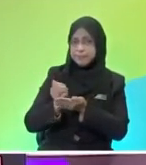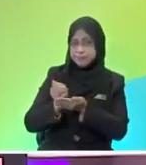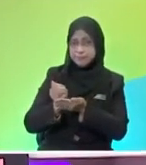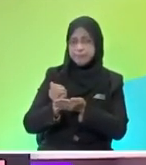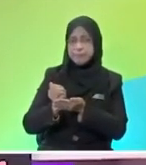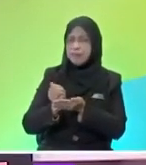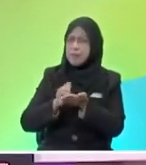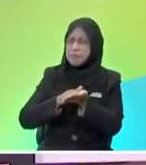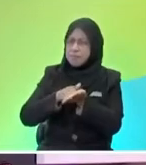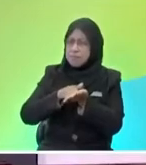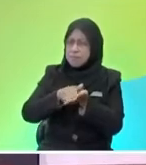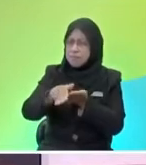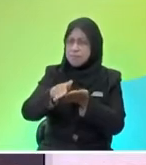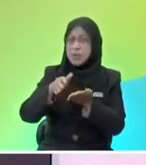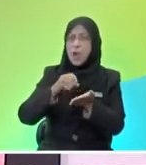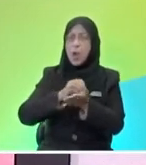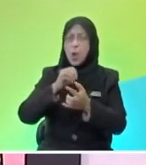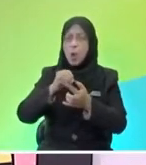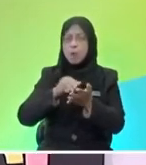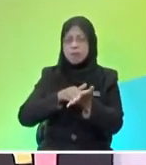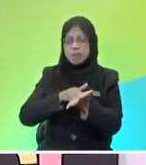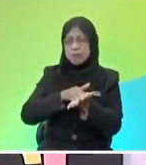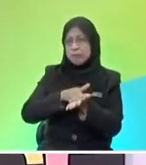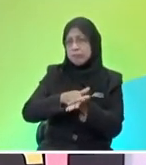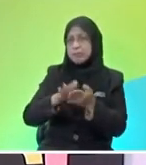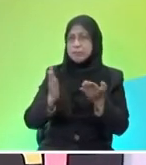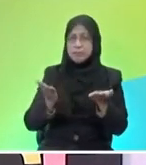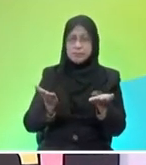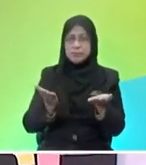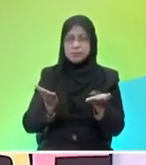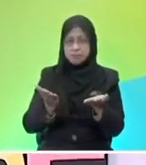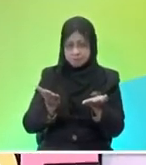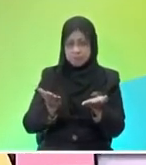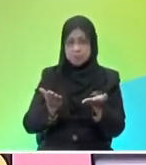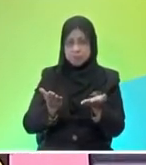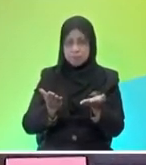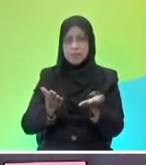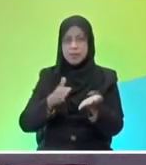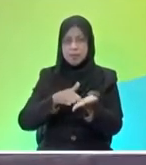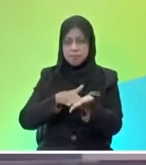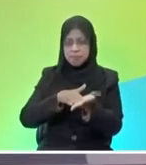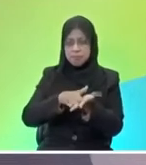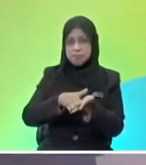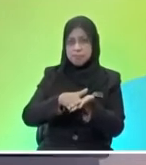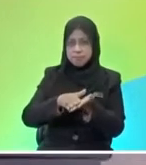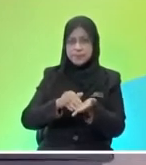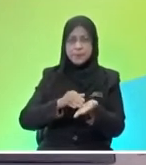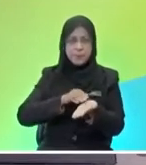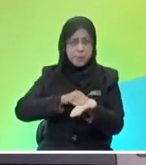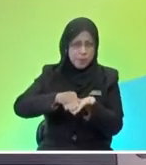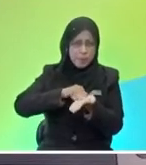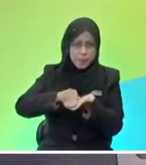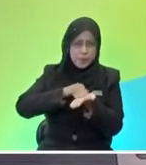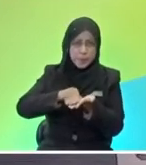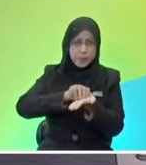or is it smooth? Oh, this is coarse. Oh, this is not that smooth, though. In order to make it smooth, what we can do is, we're going to rub it against,